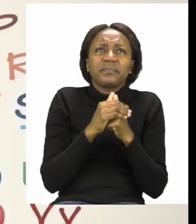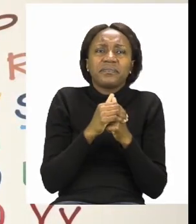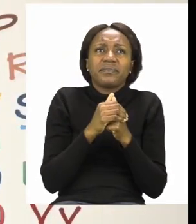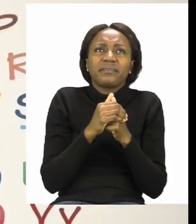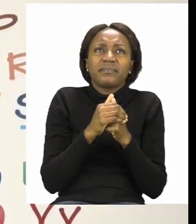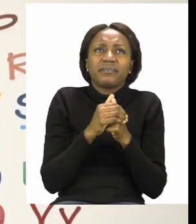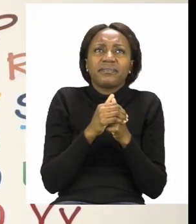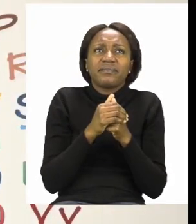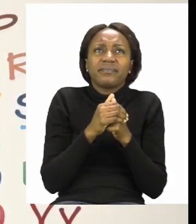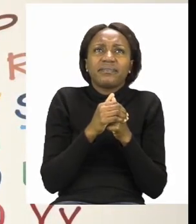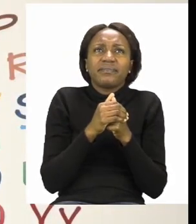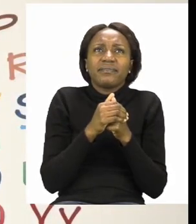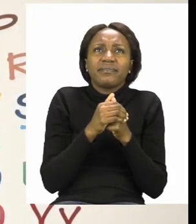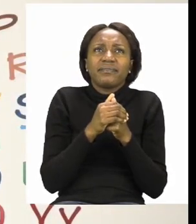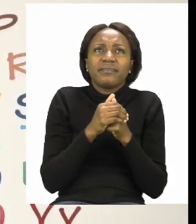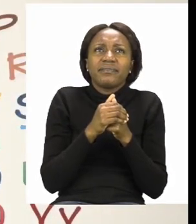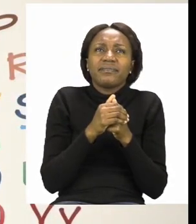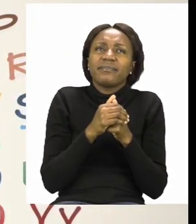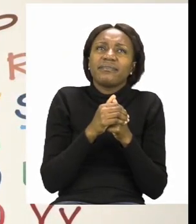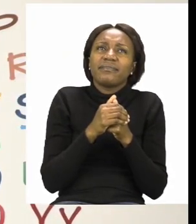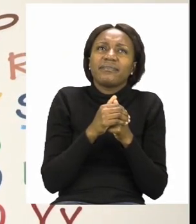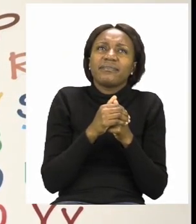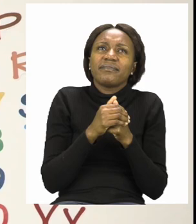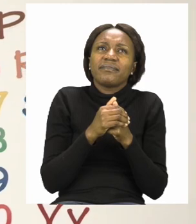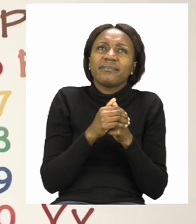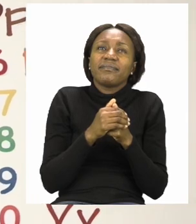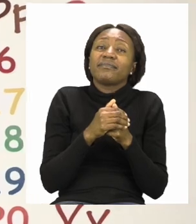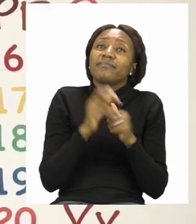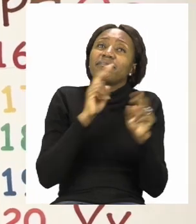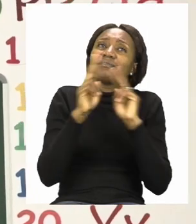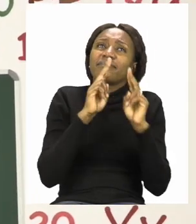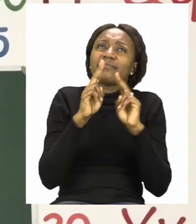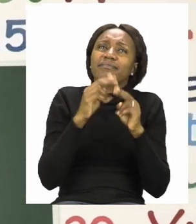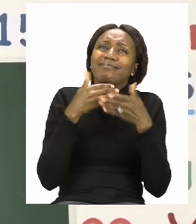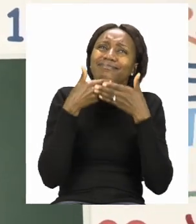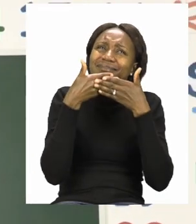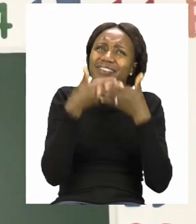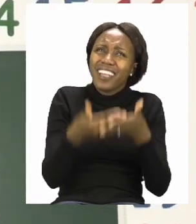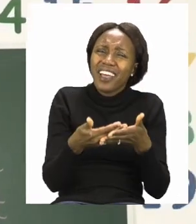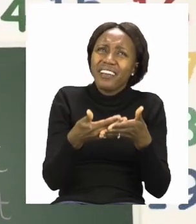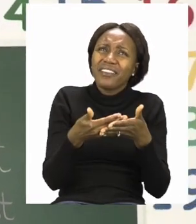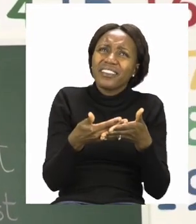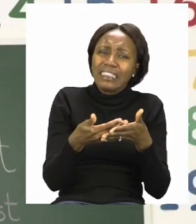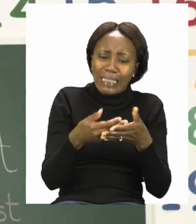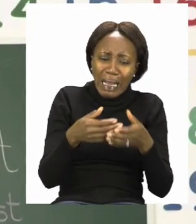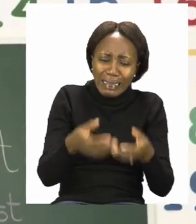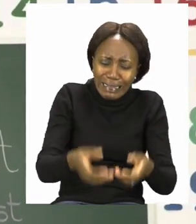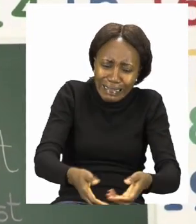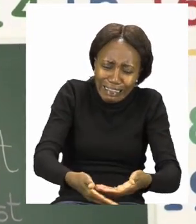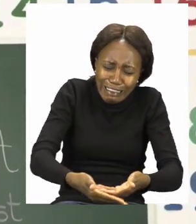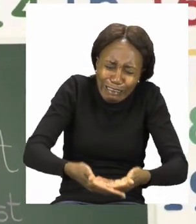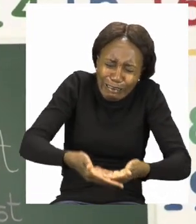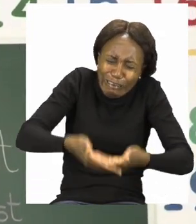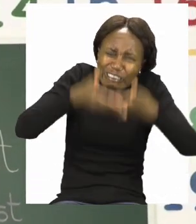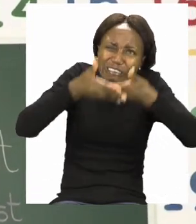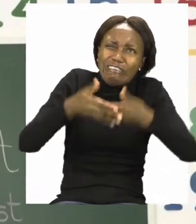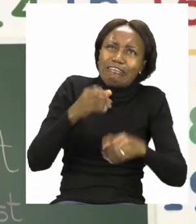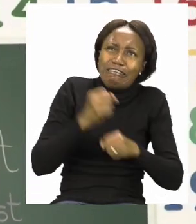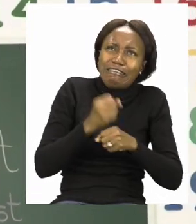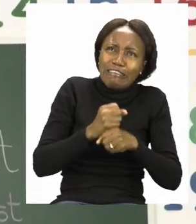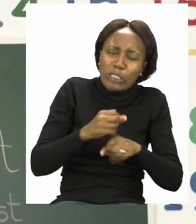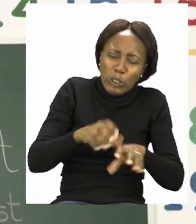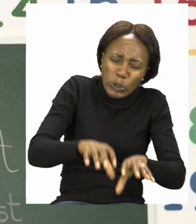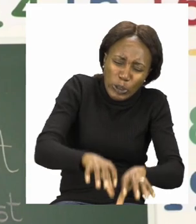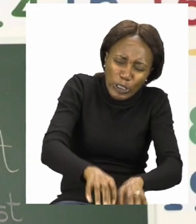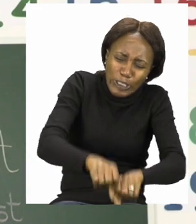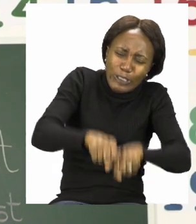So when we say the word heavy, we are saying the hardest thing to lift up. Now we can be lifting up with our